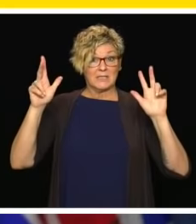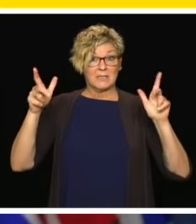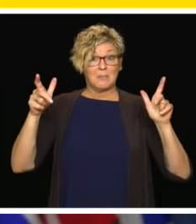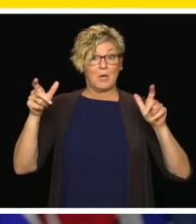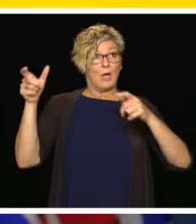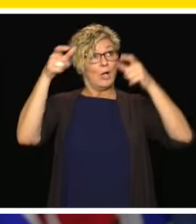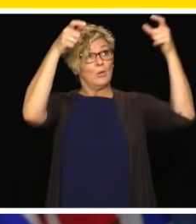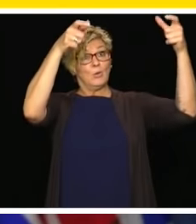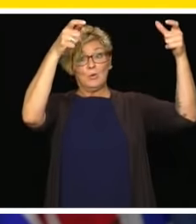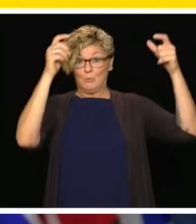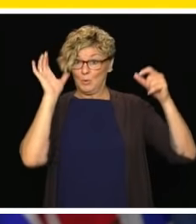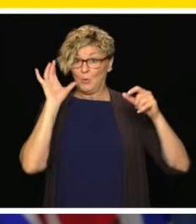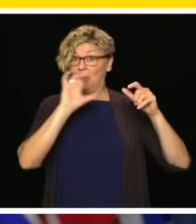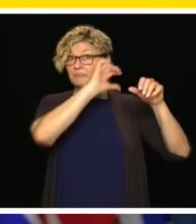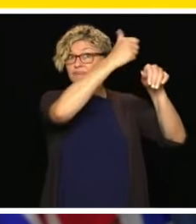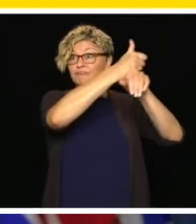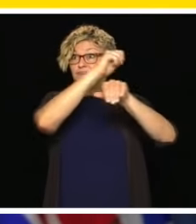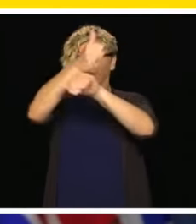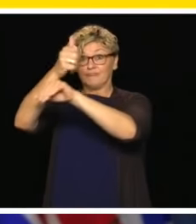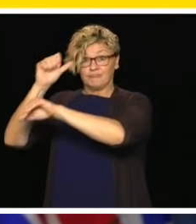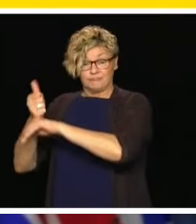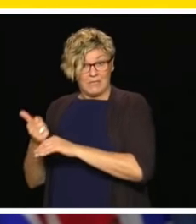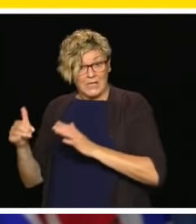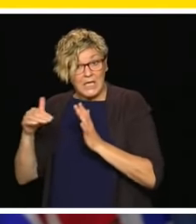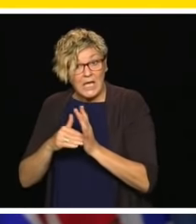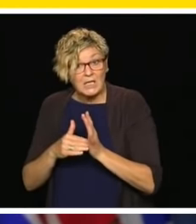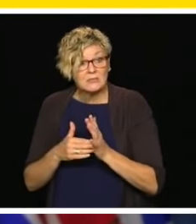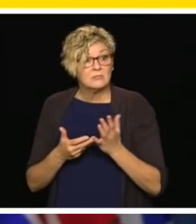Yeah, I'm going to let Dr. Henry have a crack at that one.